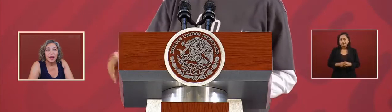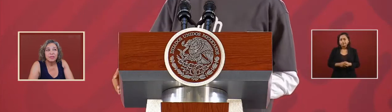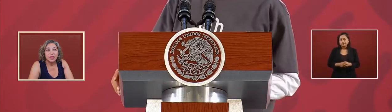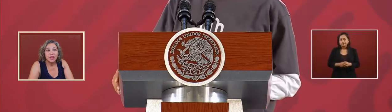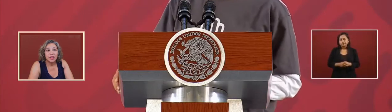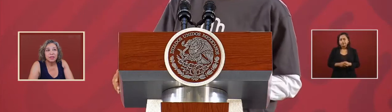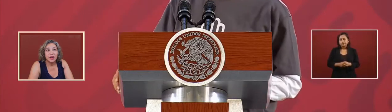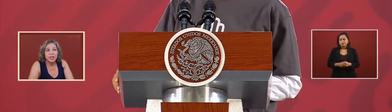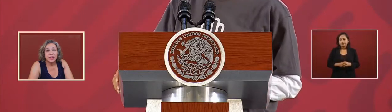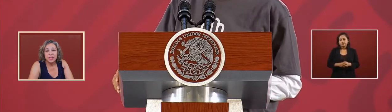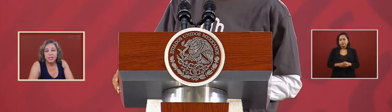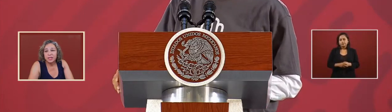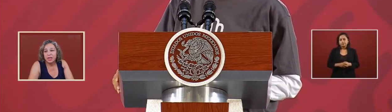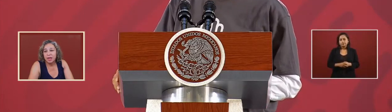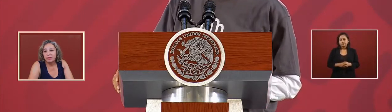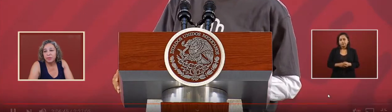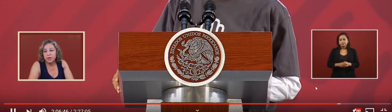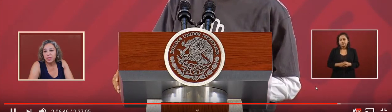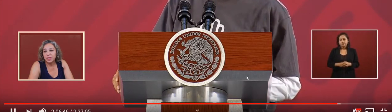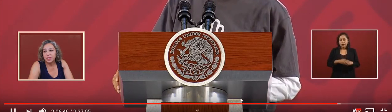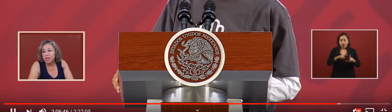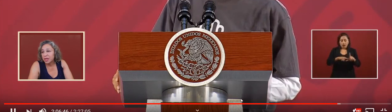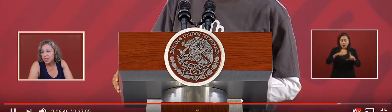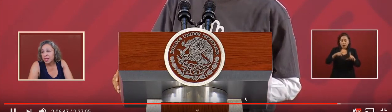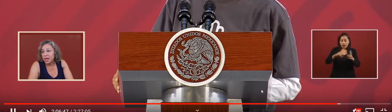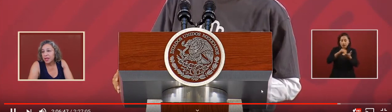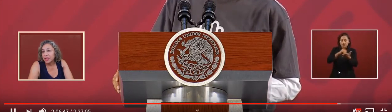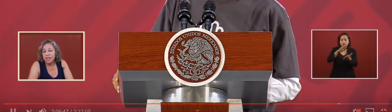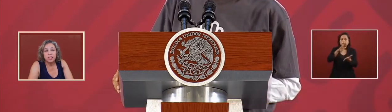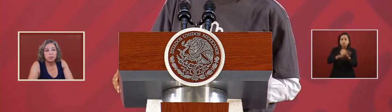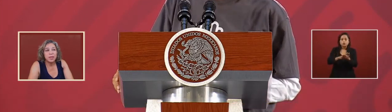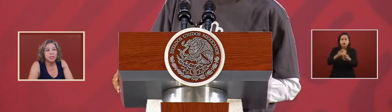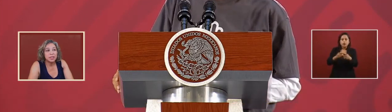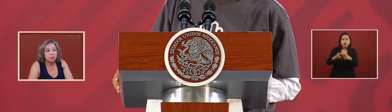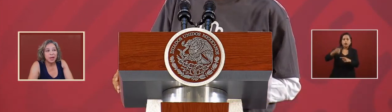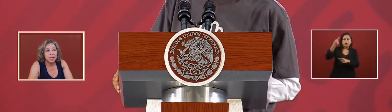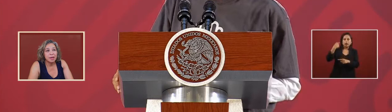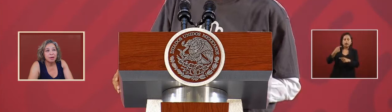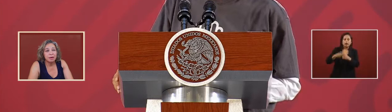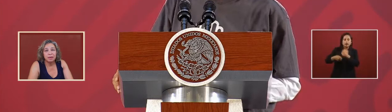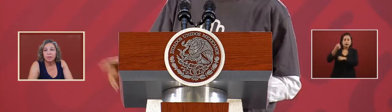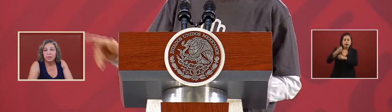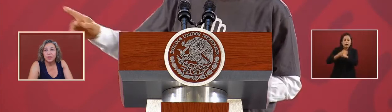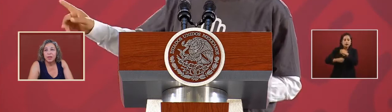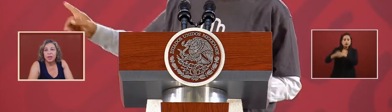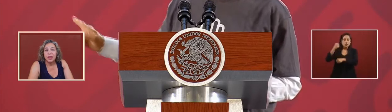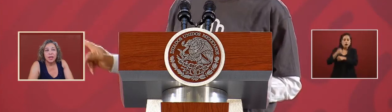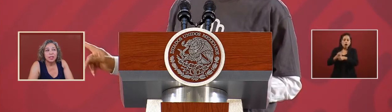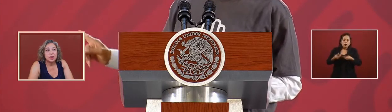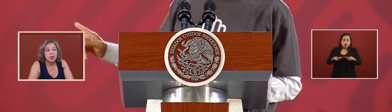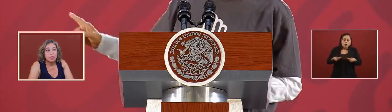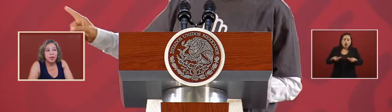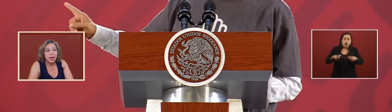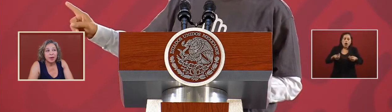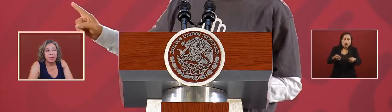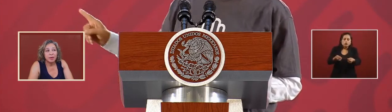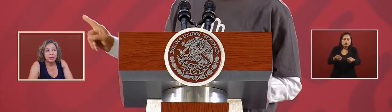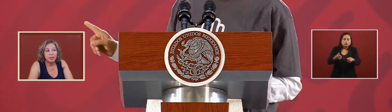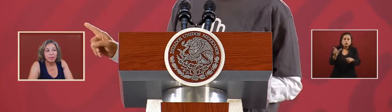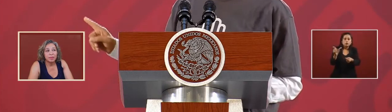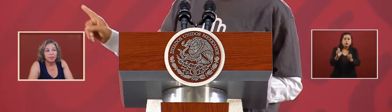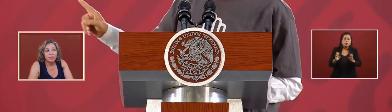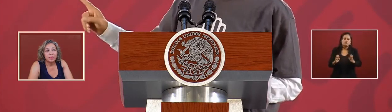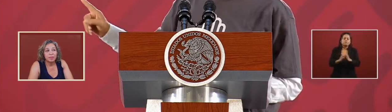of the declaration of emergency and the expenses by year to compare